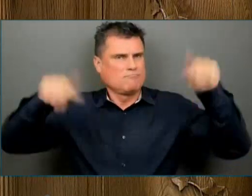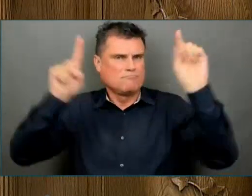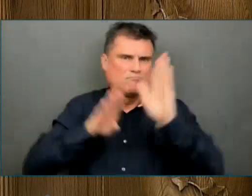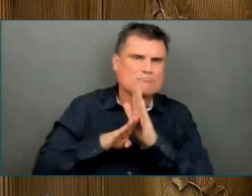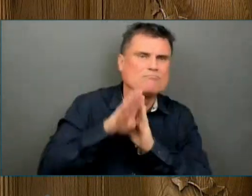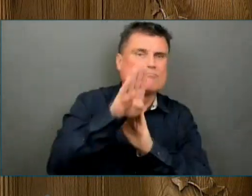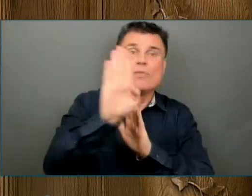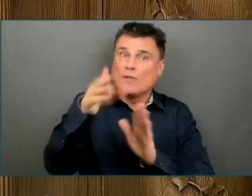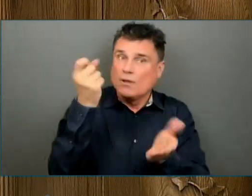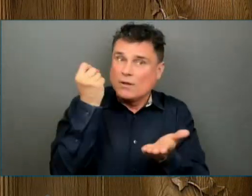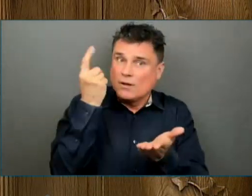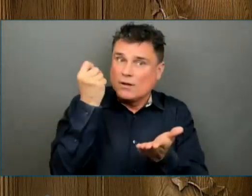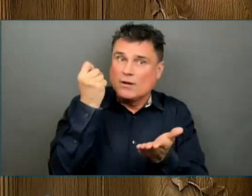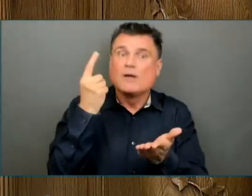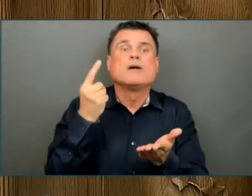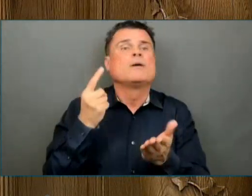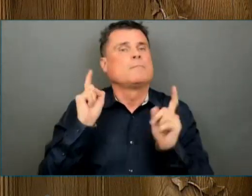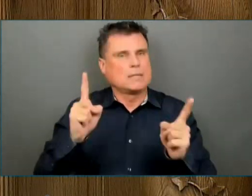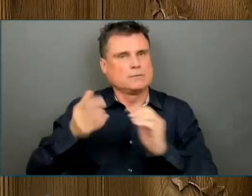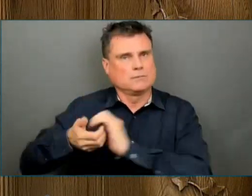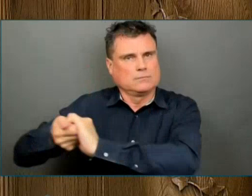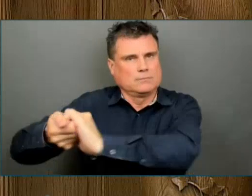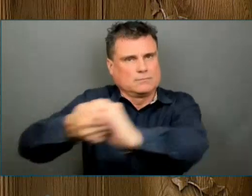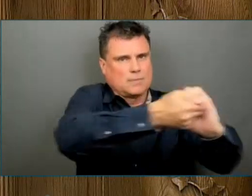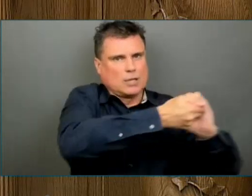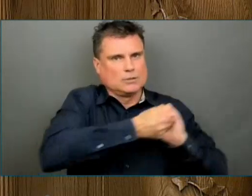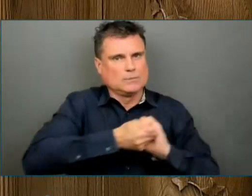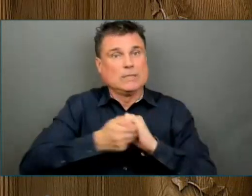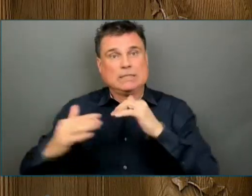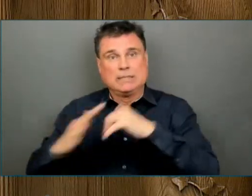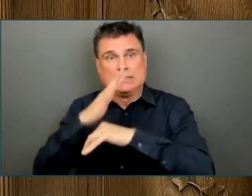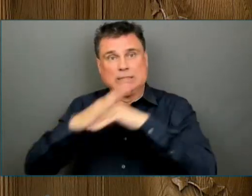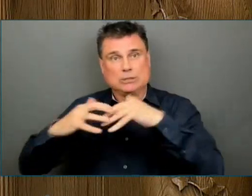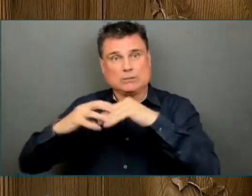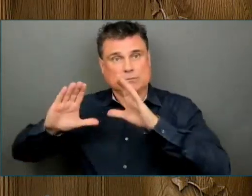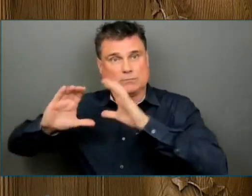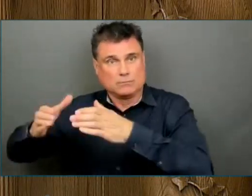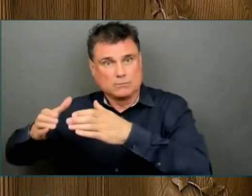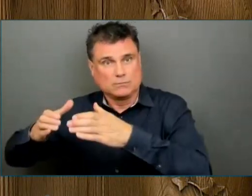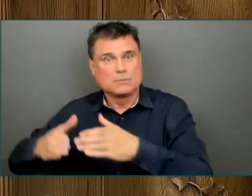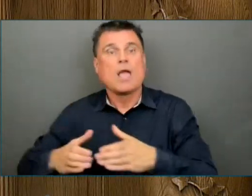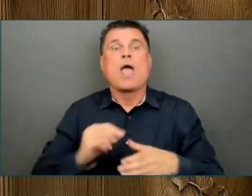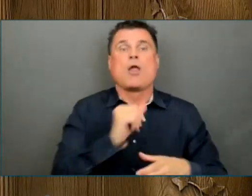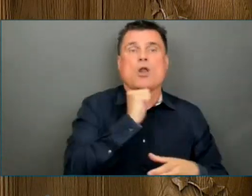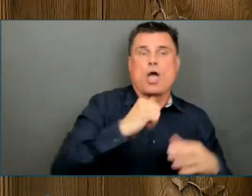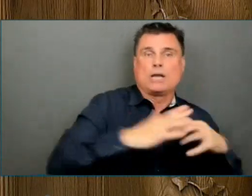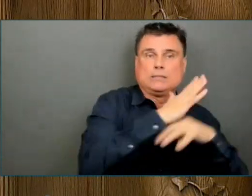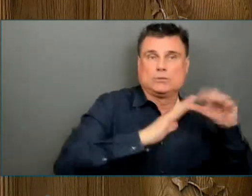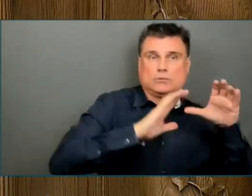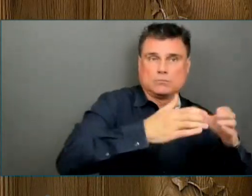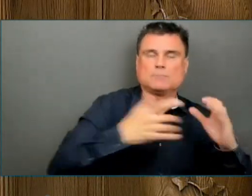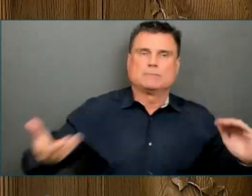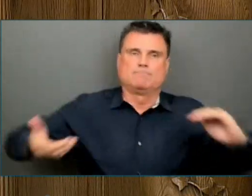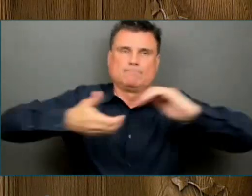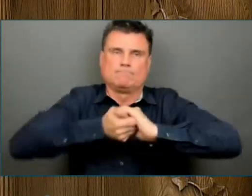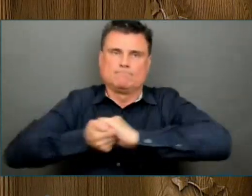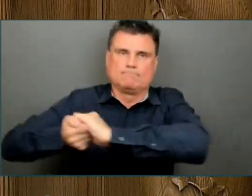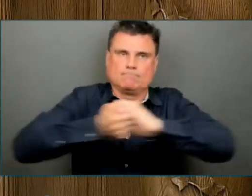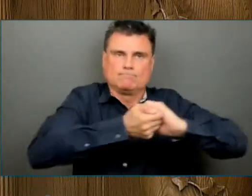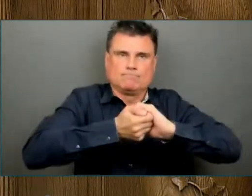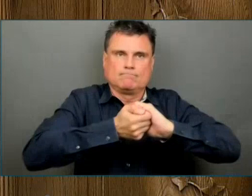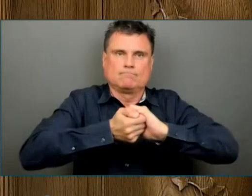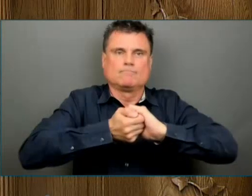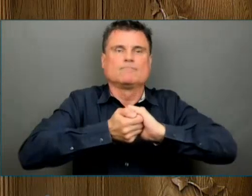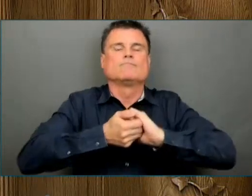so everyone shares in the prosperity of this land. The future for our province is bright. It is one of hope